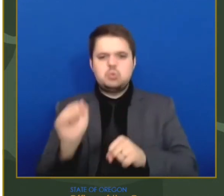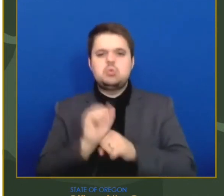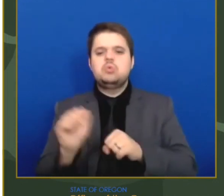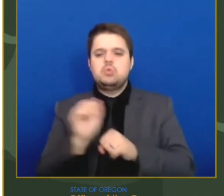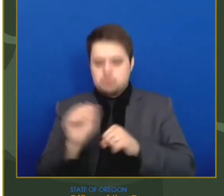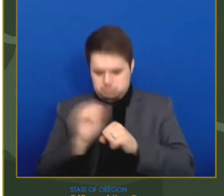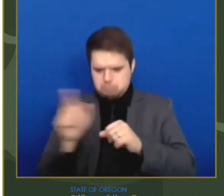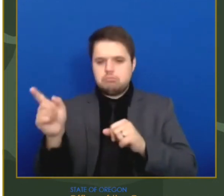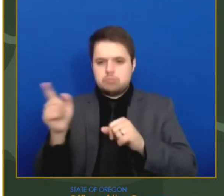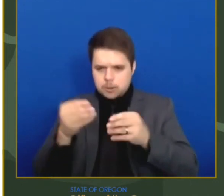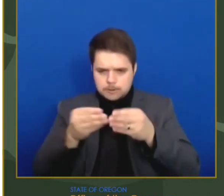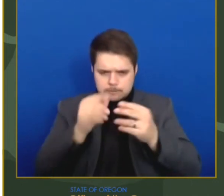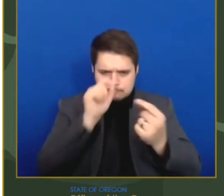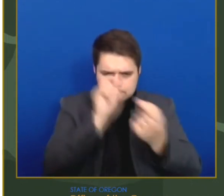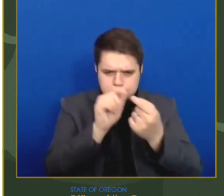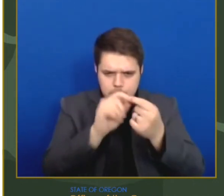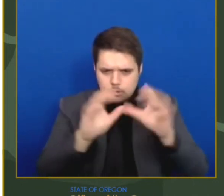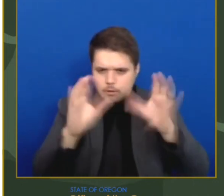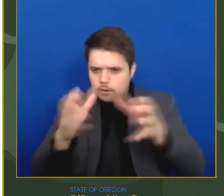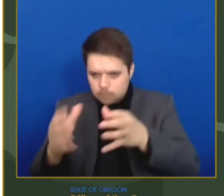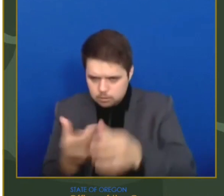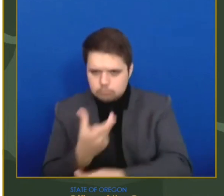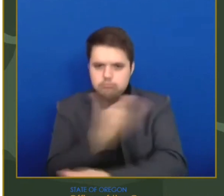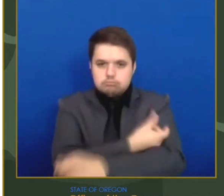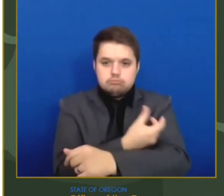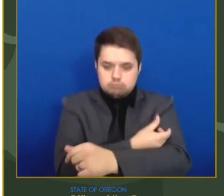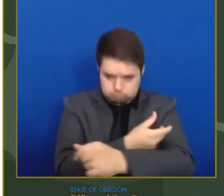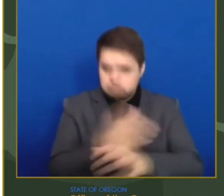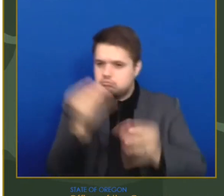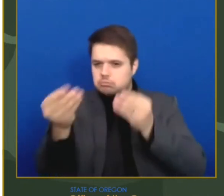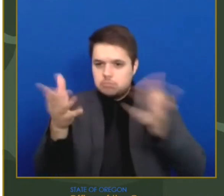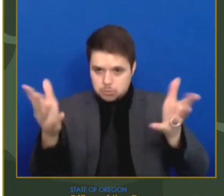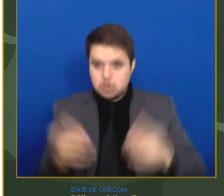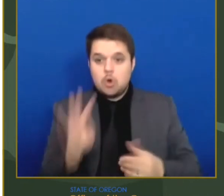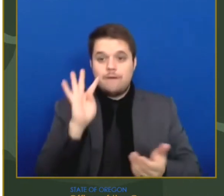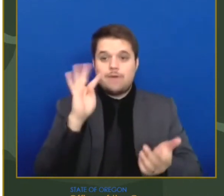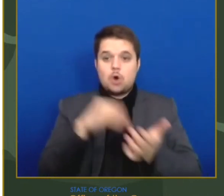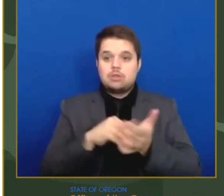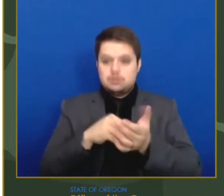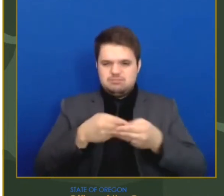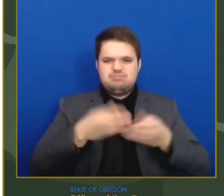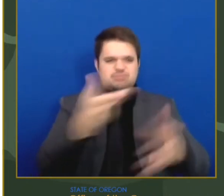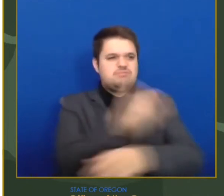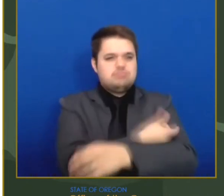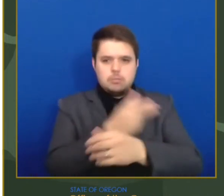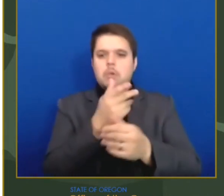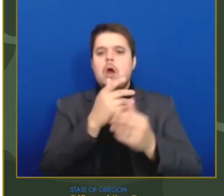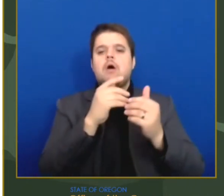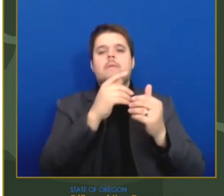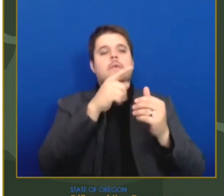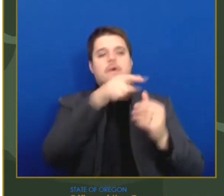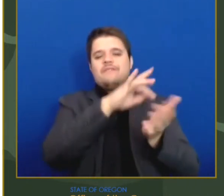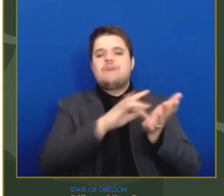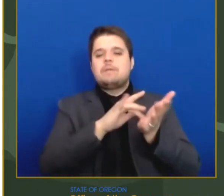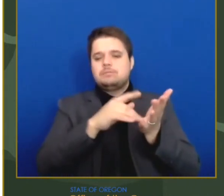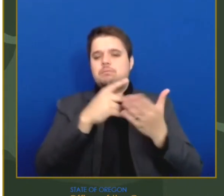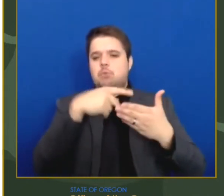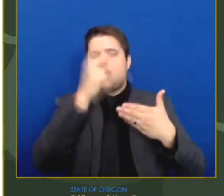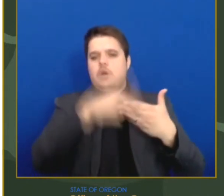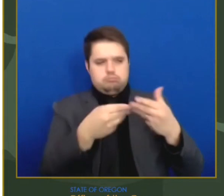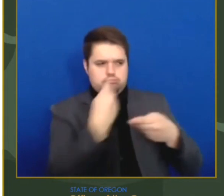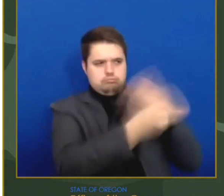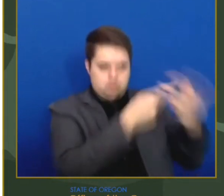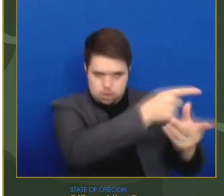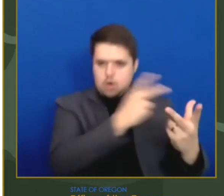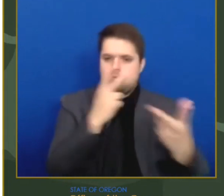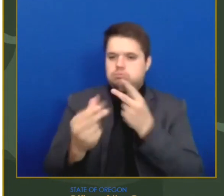per week that specific FQHCs receive through the federal program. By the end of this week, FQHCs will have received